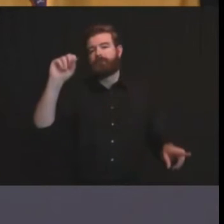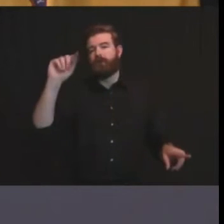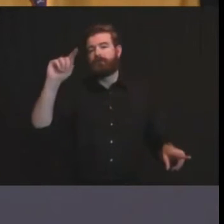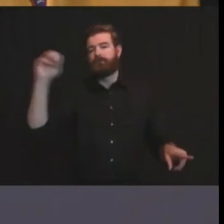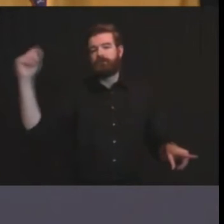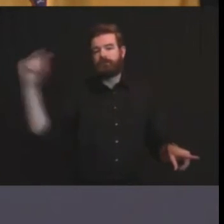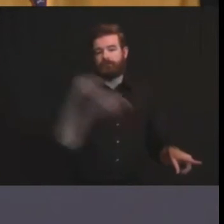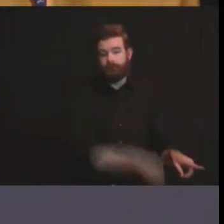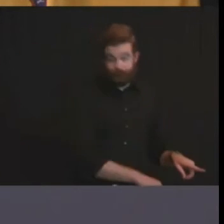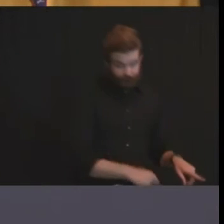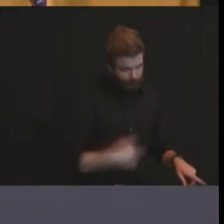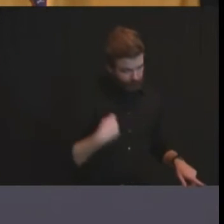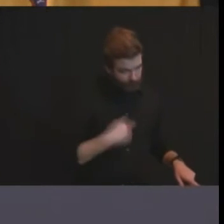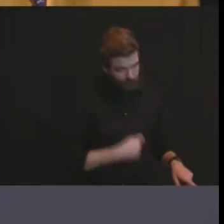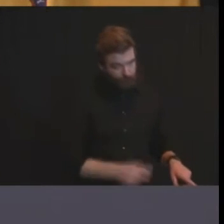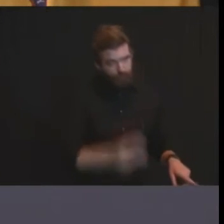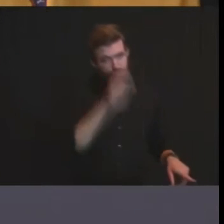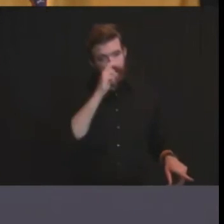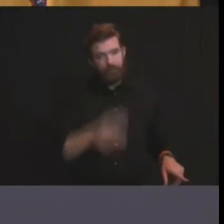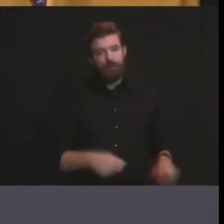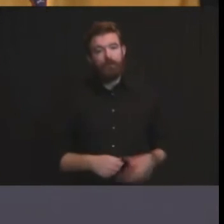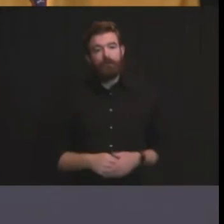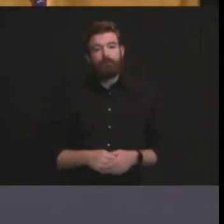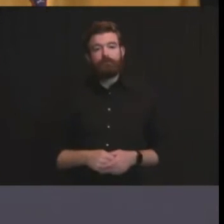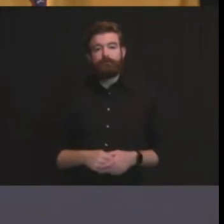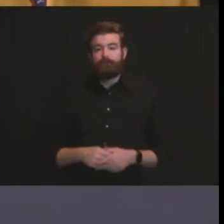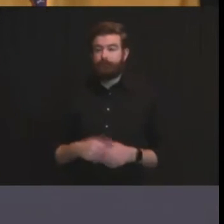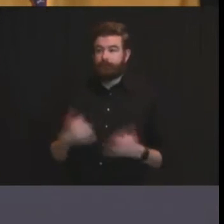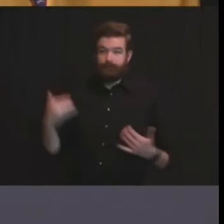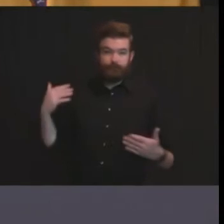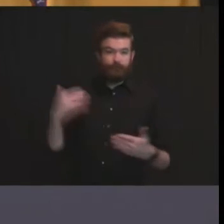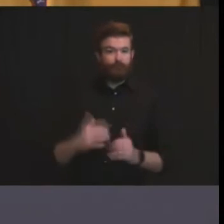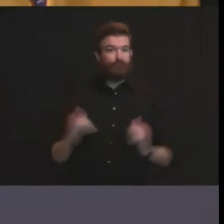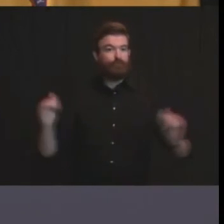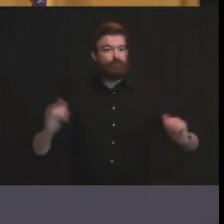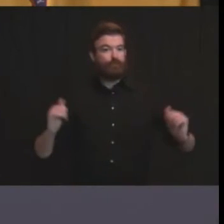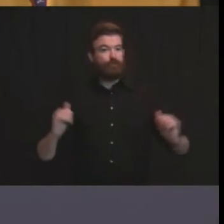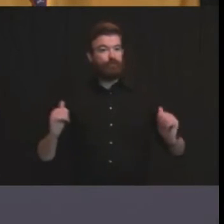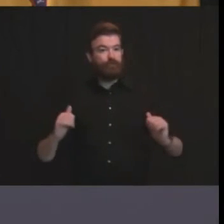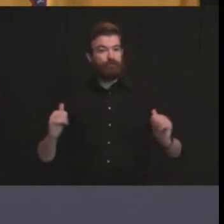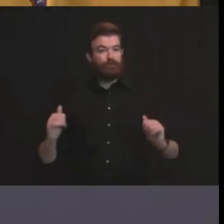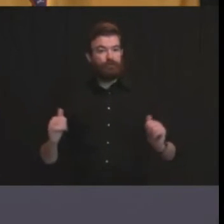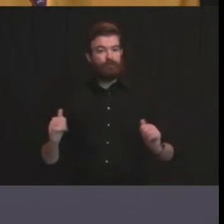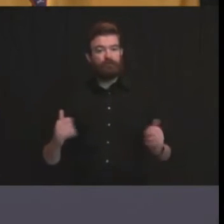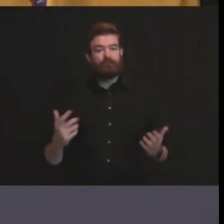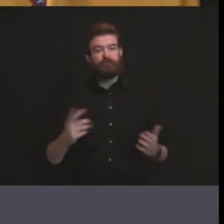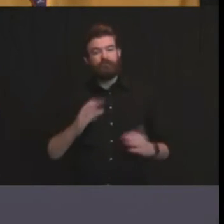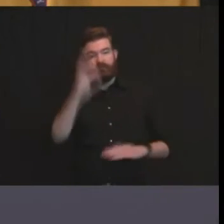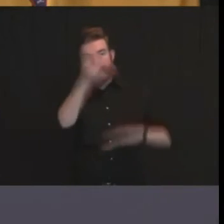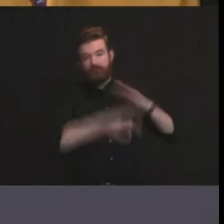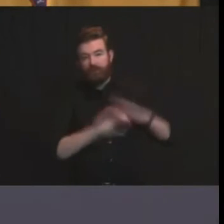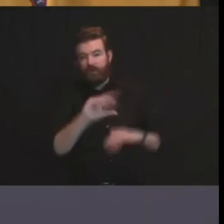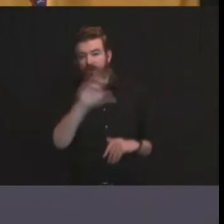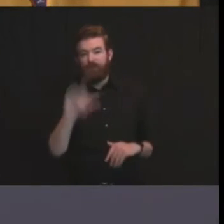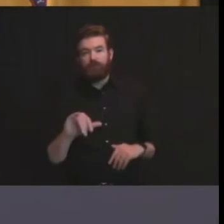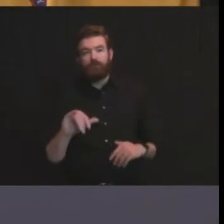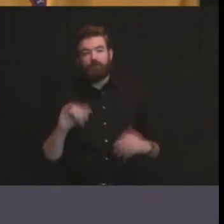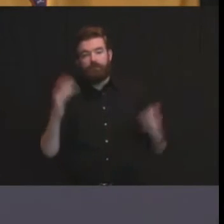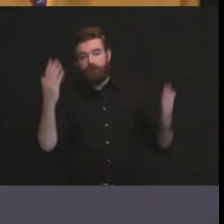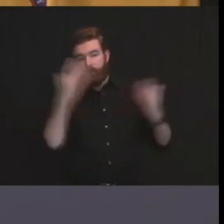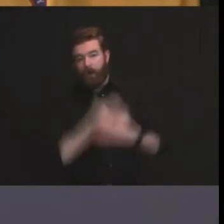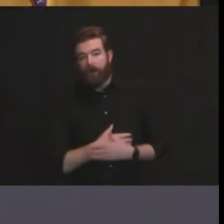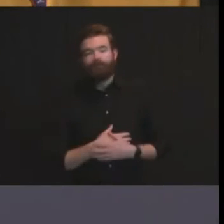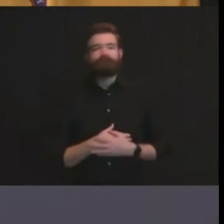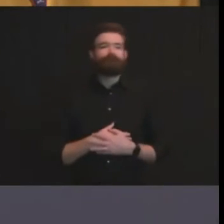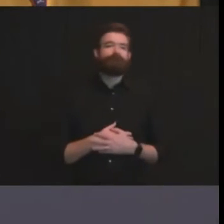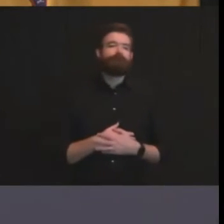vortex of cold weather it's getting darker and you've got one holiday after another so we will